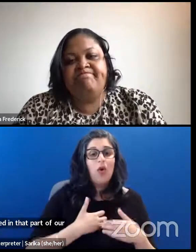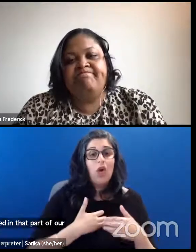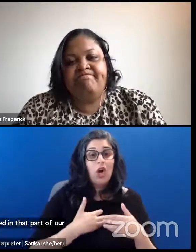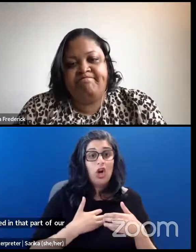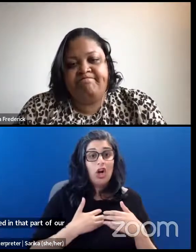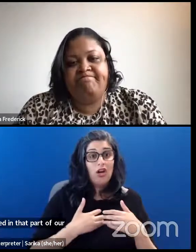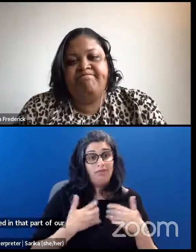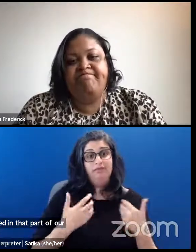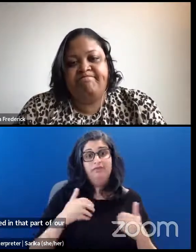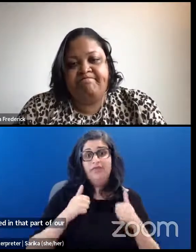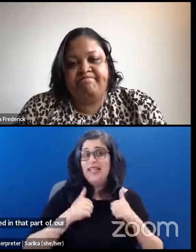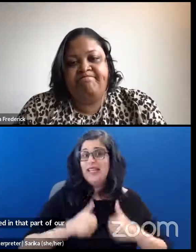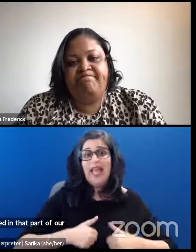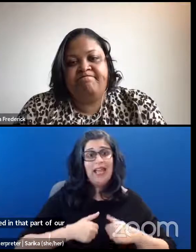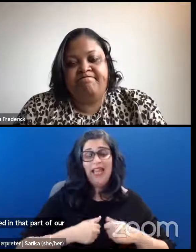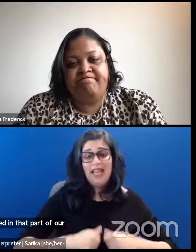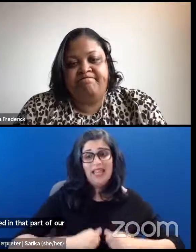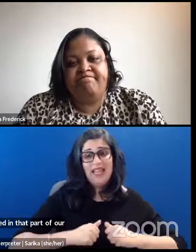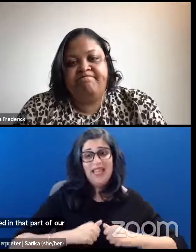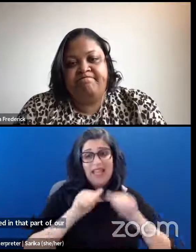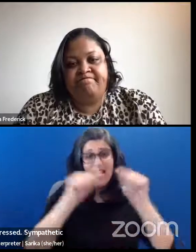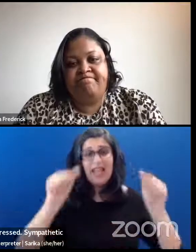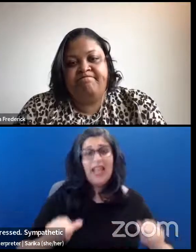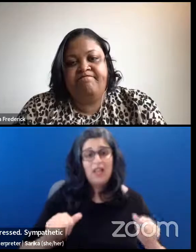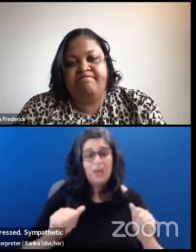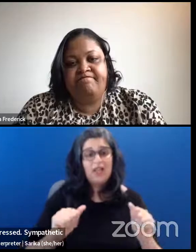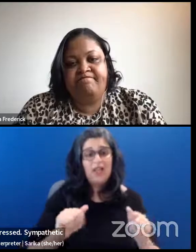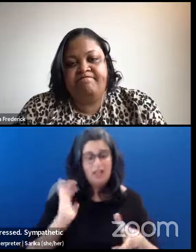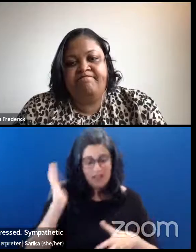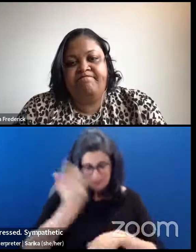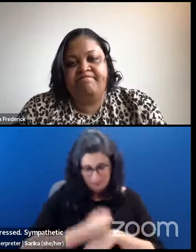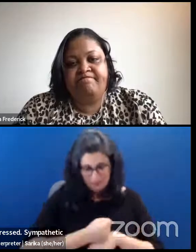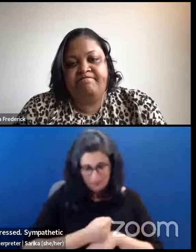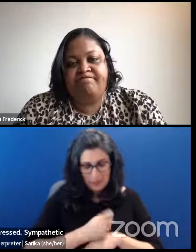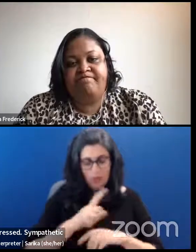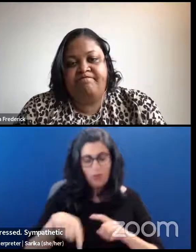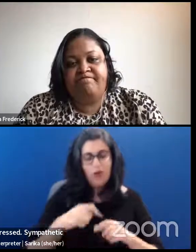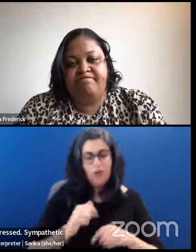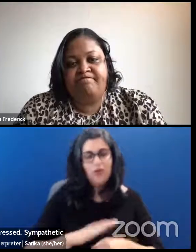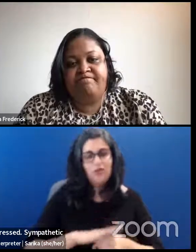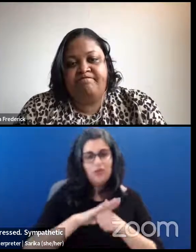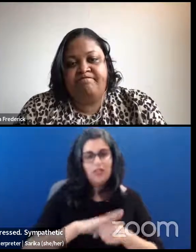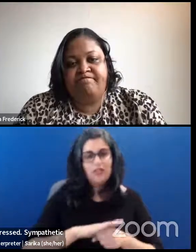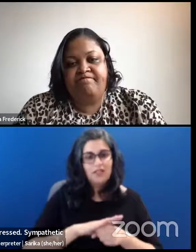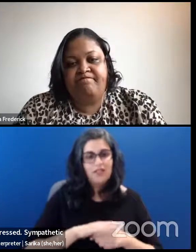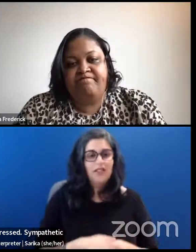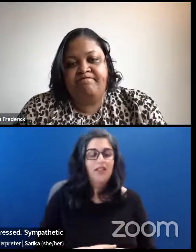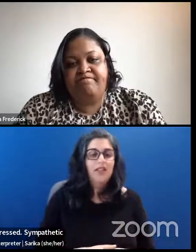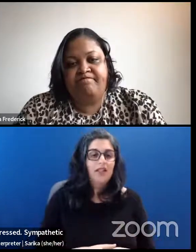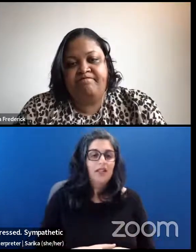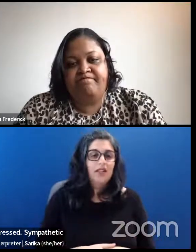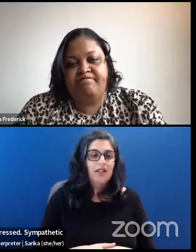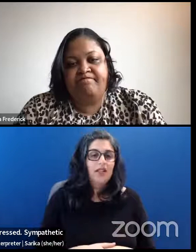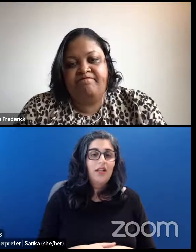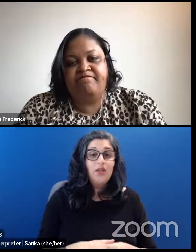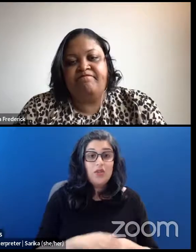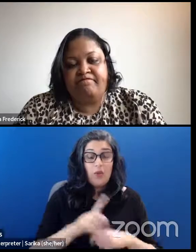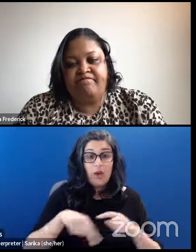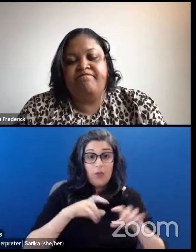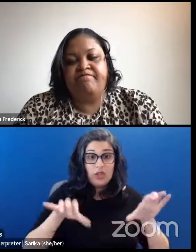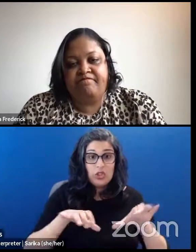Sympathetic arousal means that parasympathetic tone is lowered. So when we do these things, we actually raise the capacity to navigate